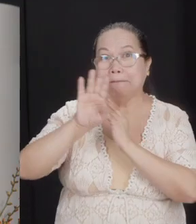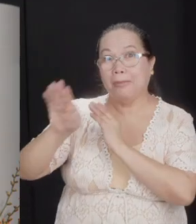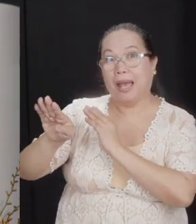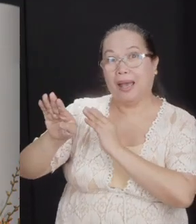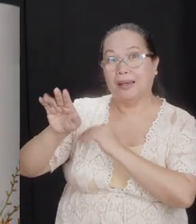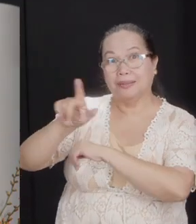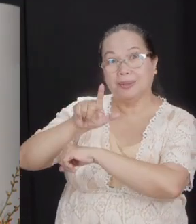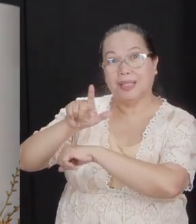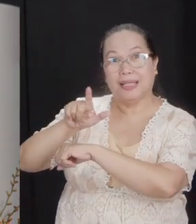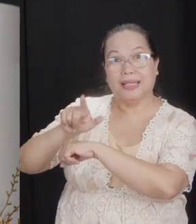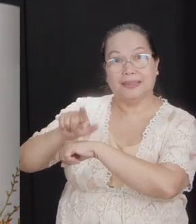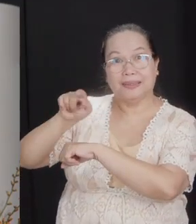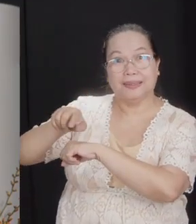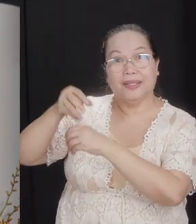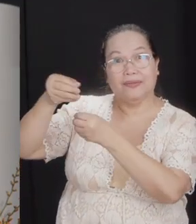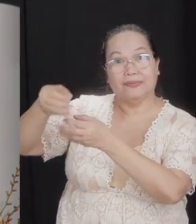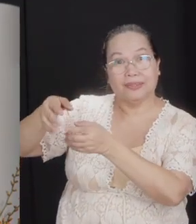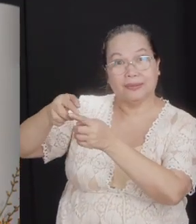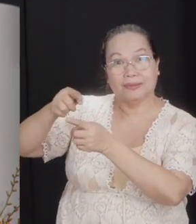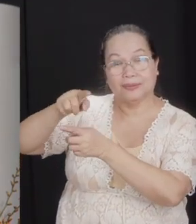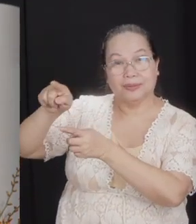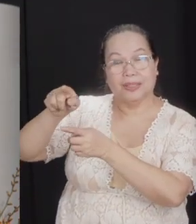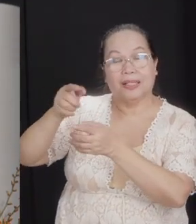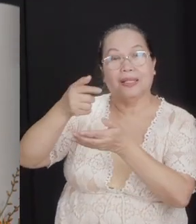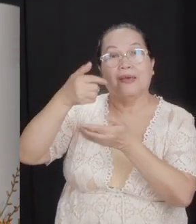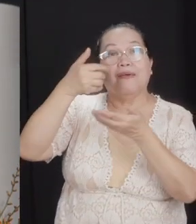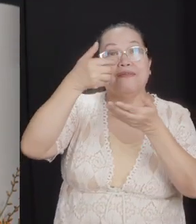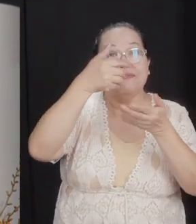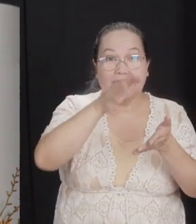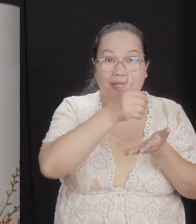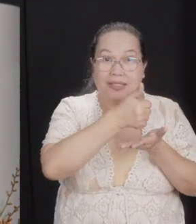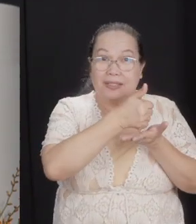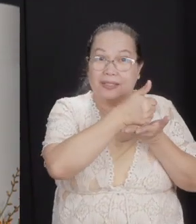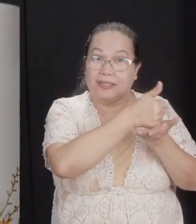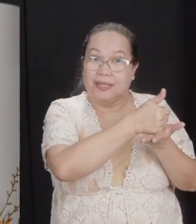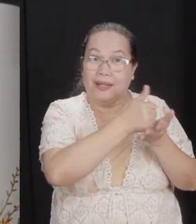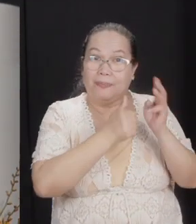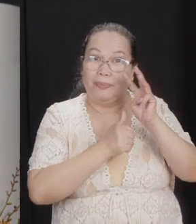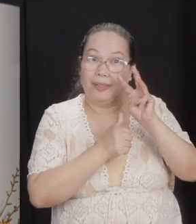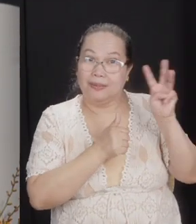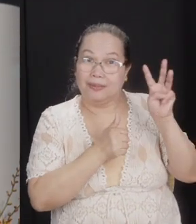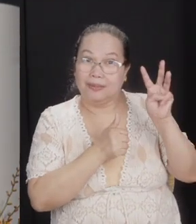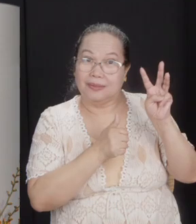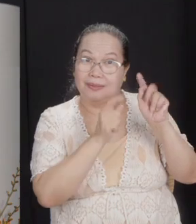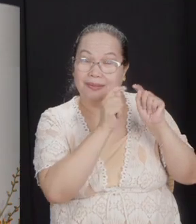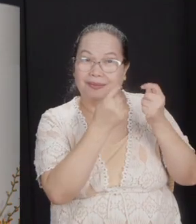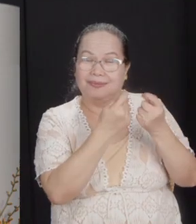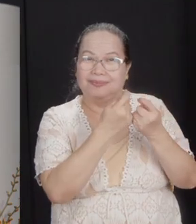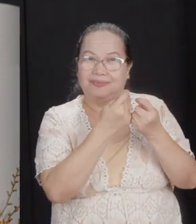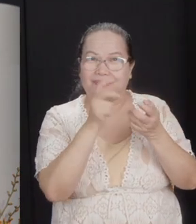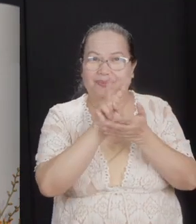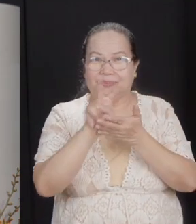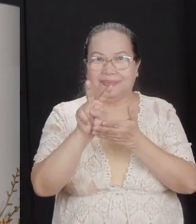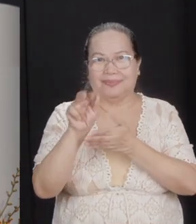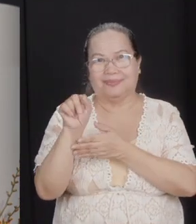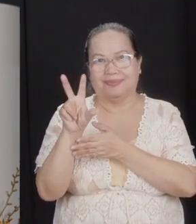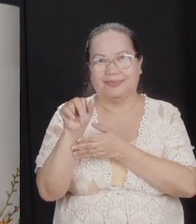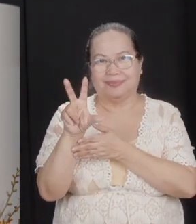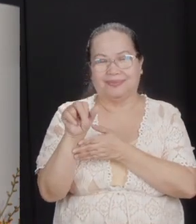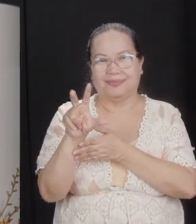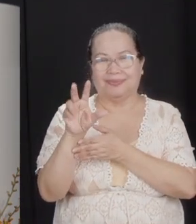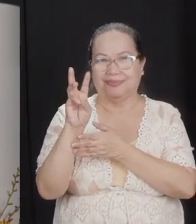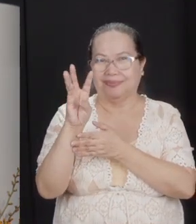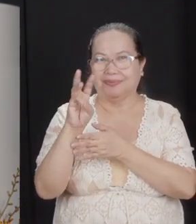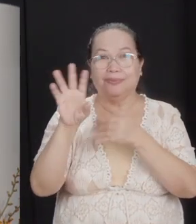after they have helped the western tribes conquer Canaan. And they answered Joshua in verse 16,